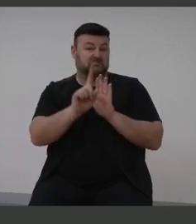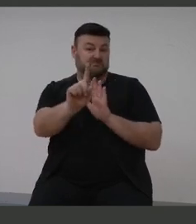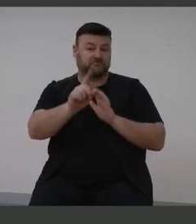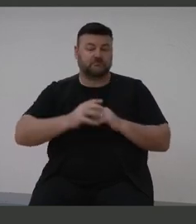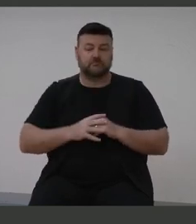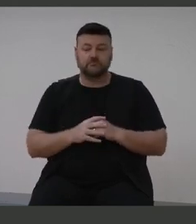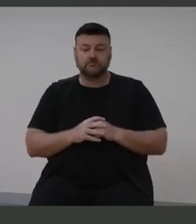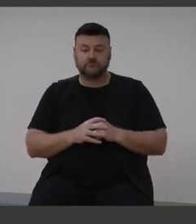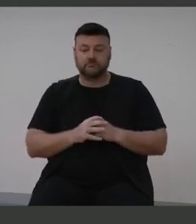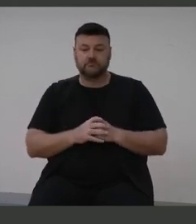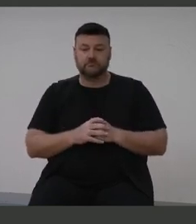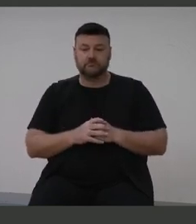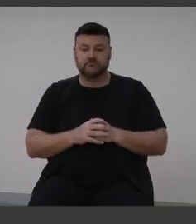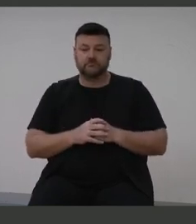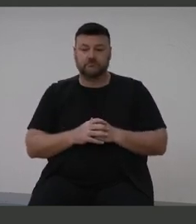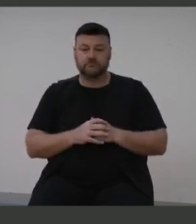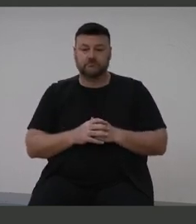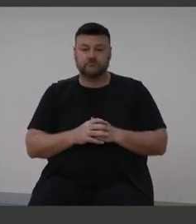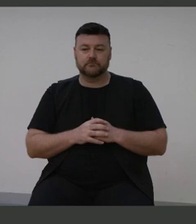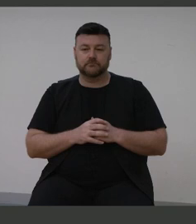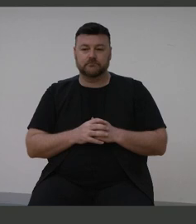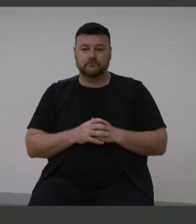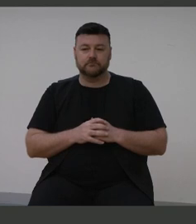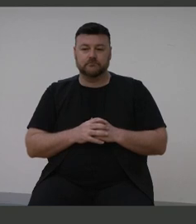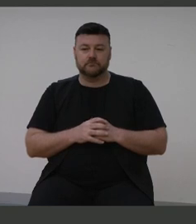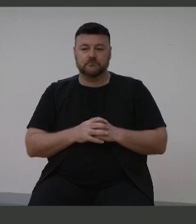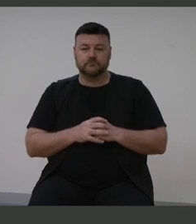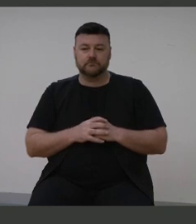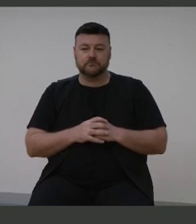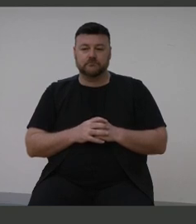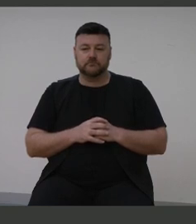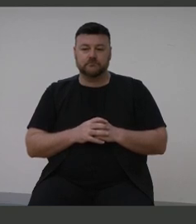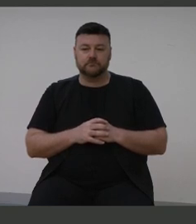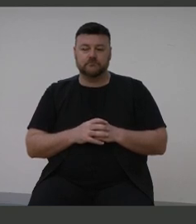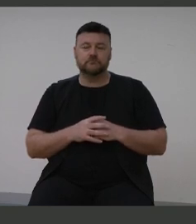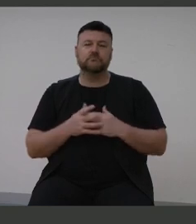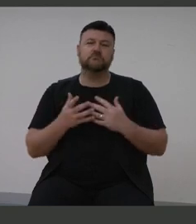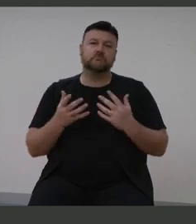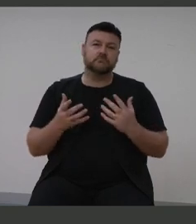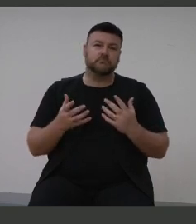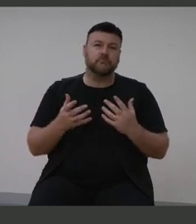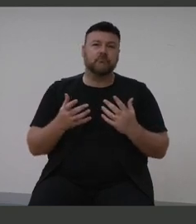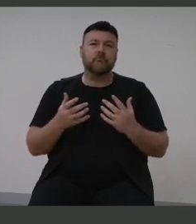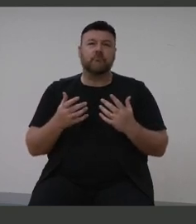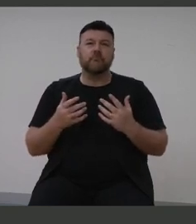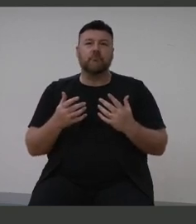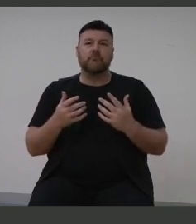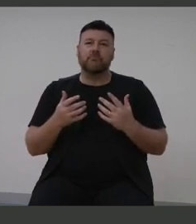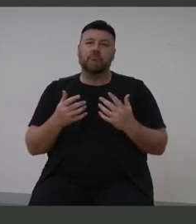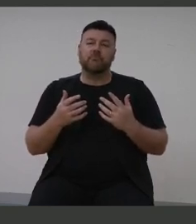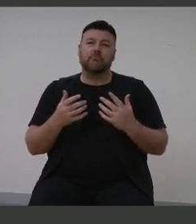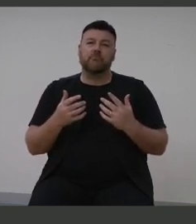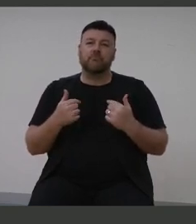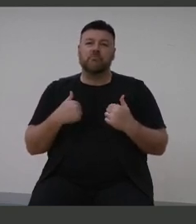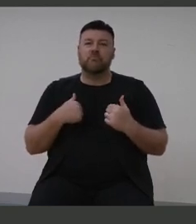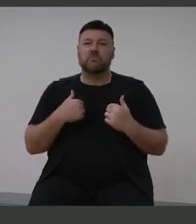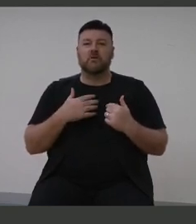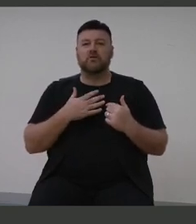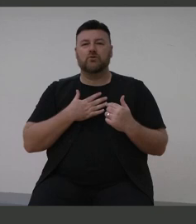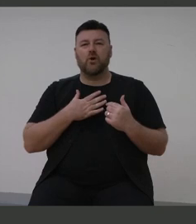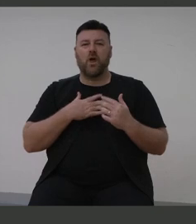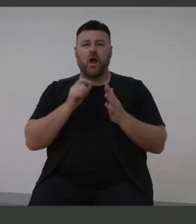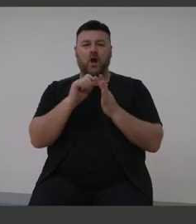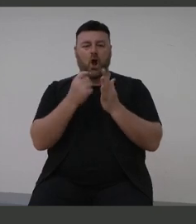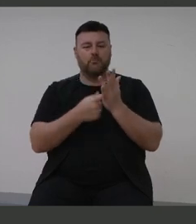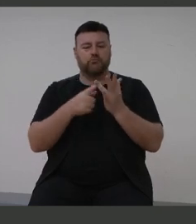Look, I think that, I guess, and I always struggle with the word profile. I don't like to use the word